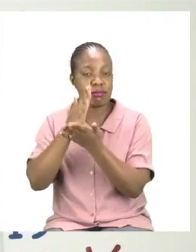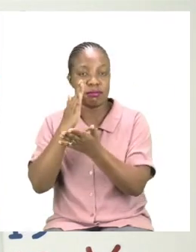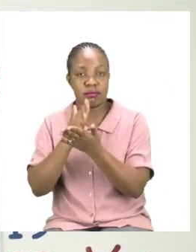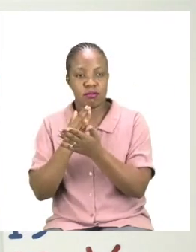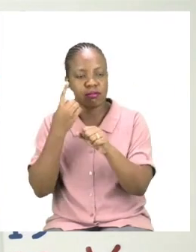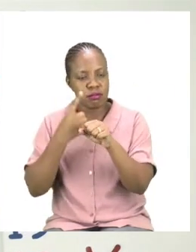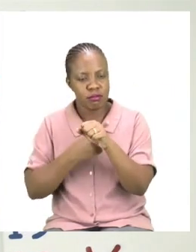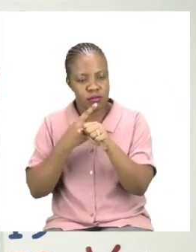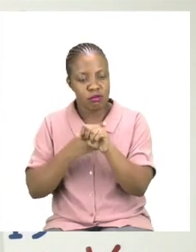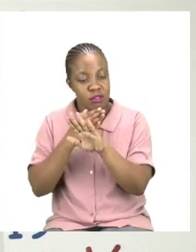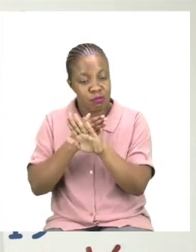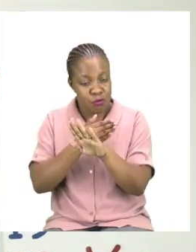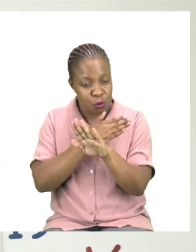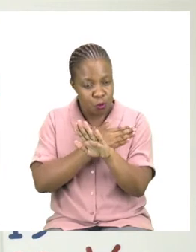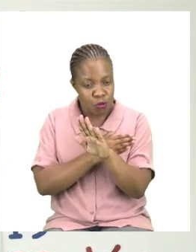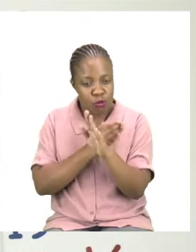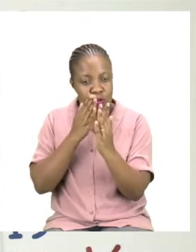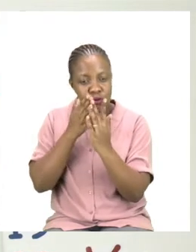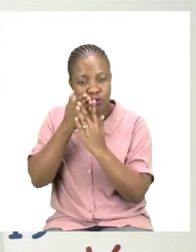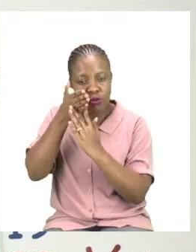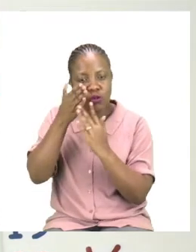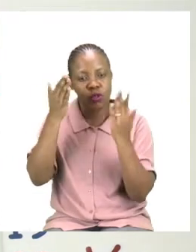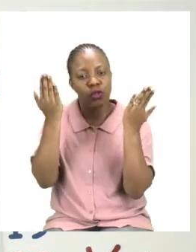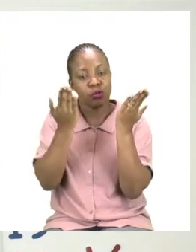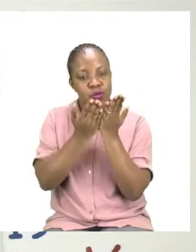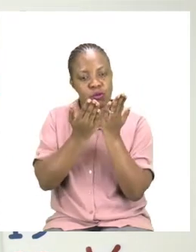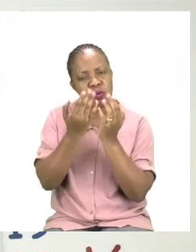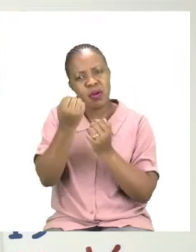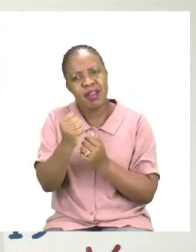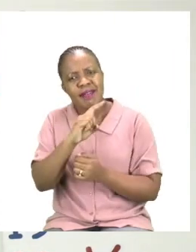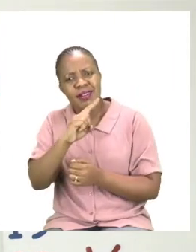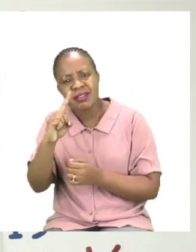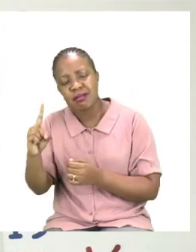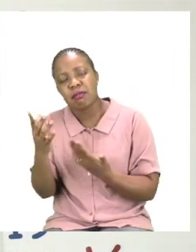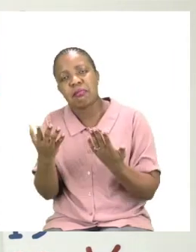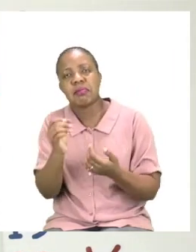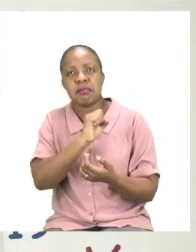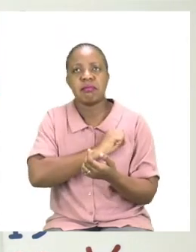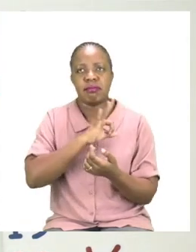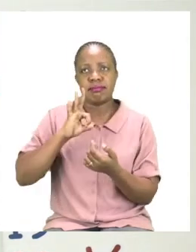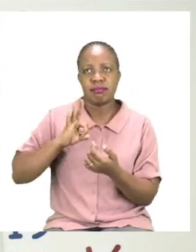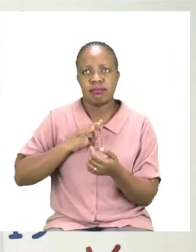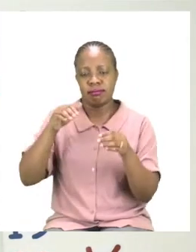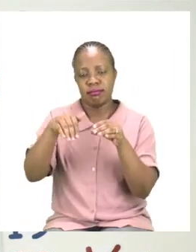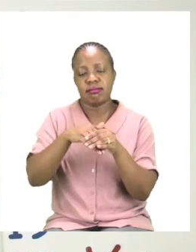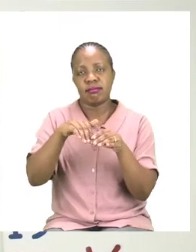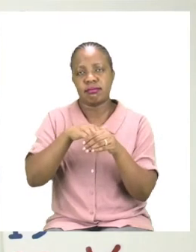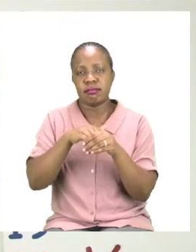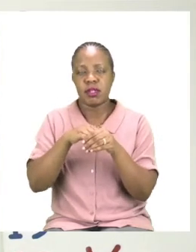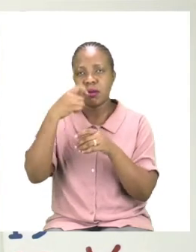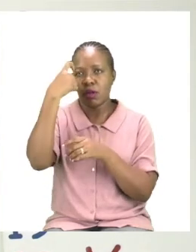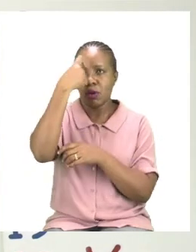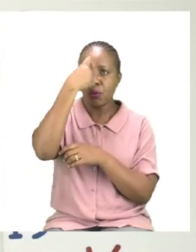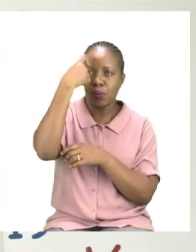teacher or a staff member with a machine that checks your temperature. temperature. You can either get your temperature checked